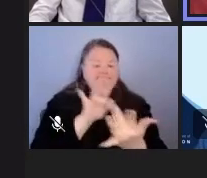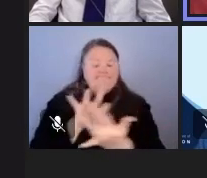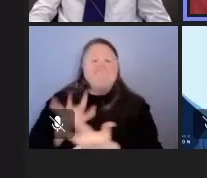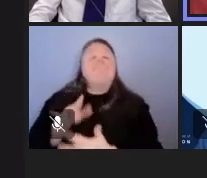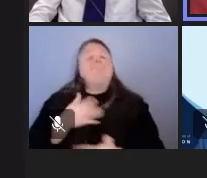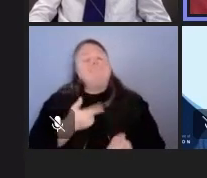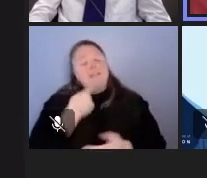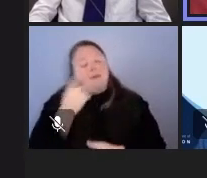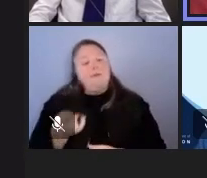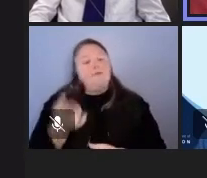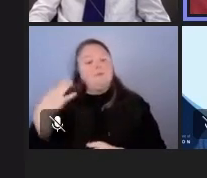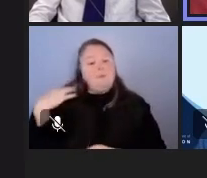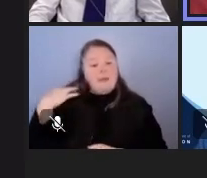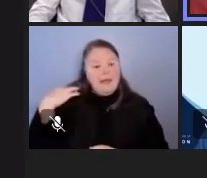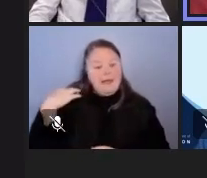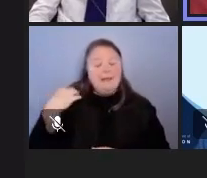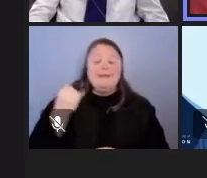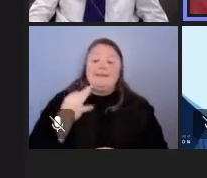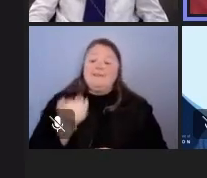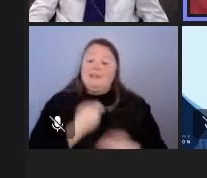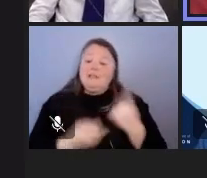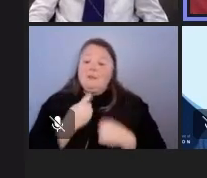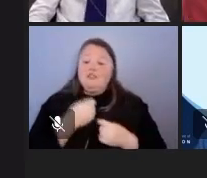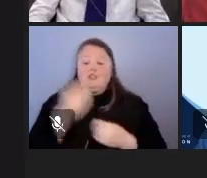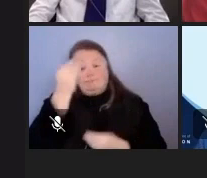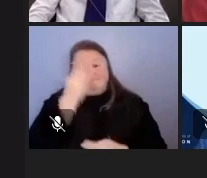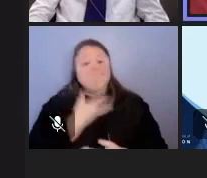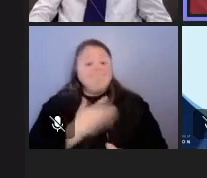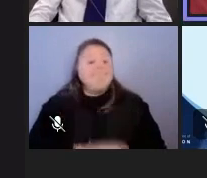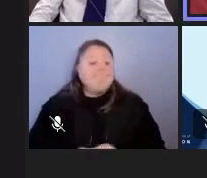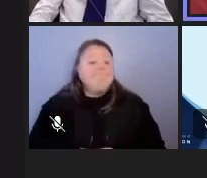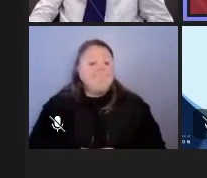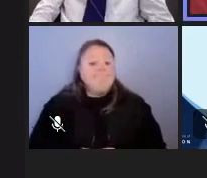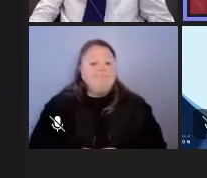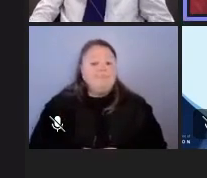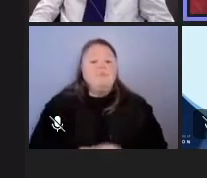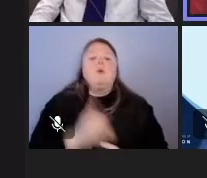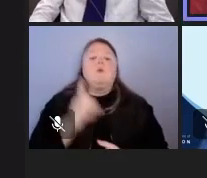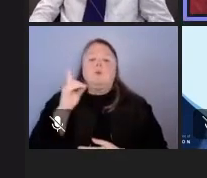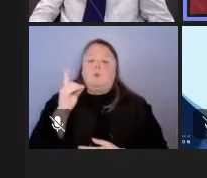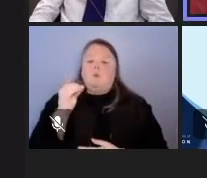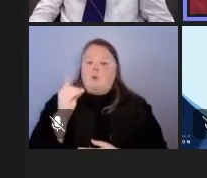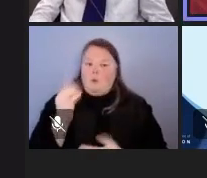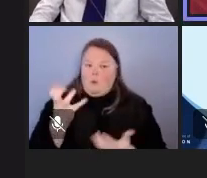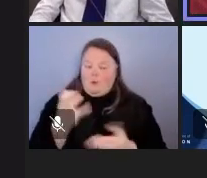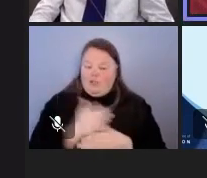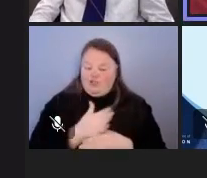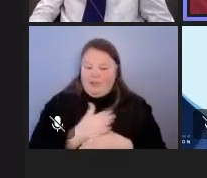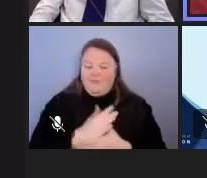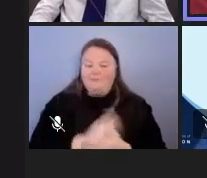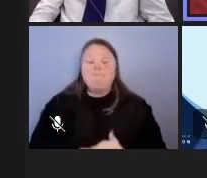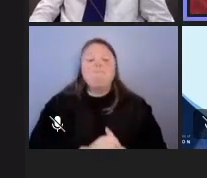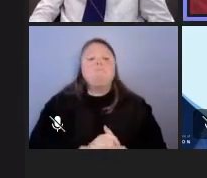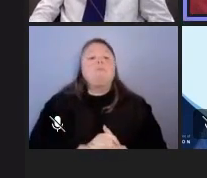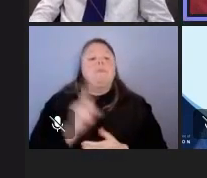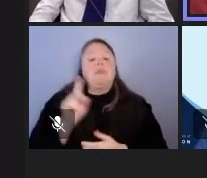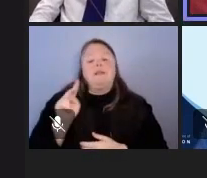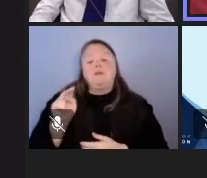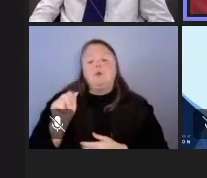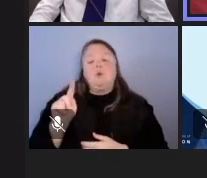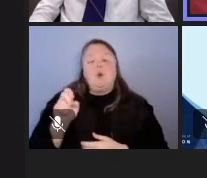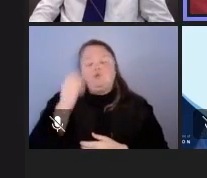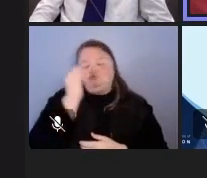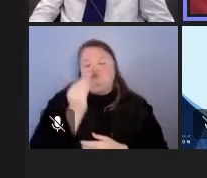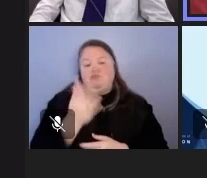them to apply and if you have any questions on that just let me know one other thing i wanted to share with you is a note from the kentucky